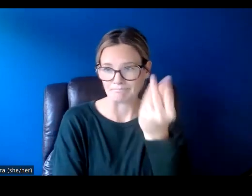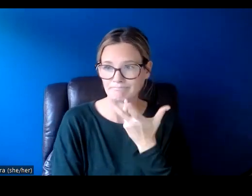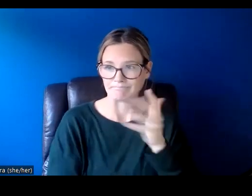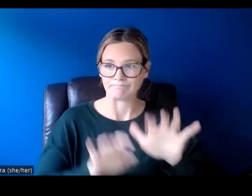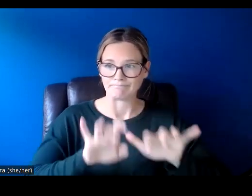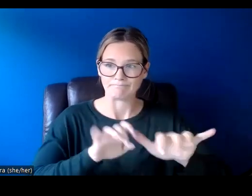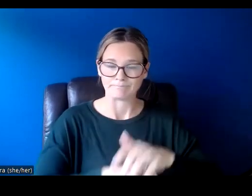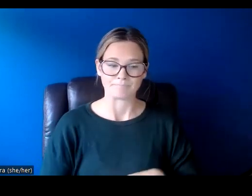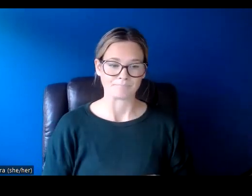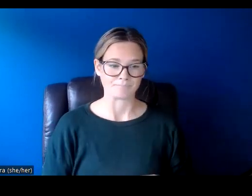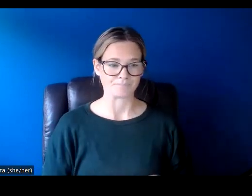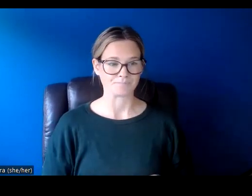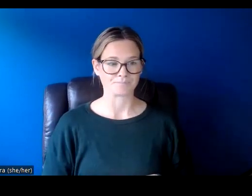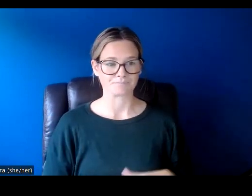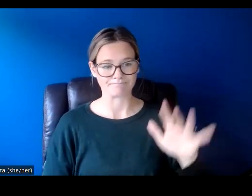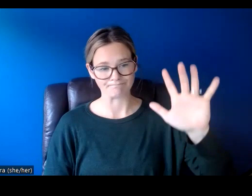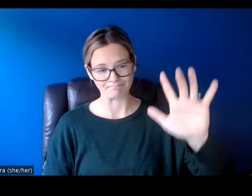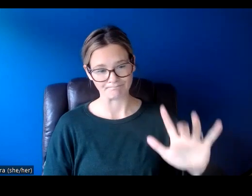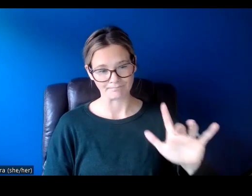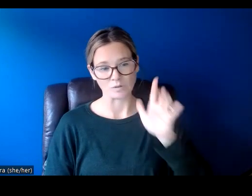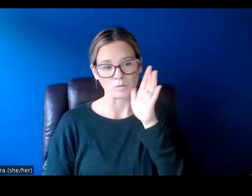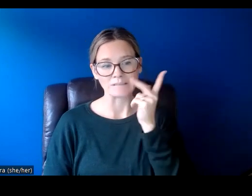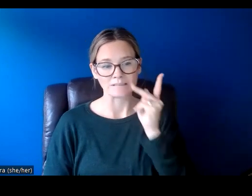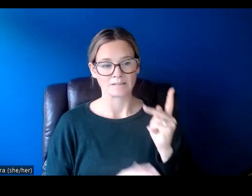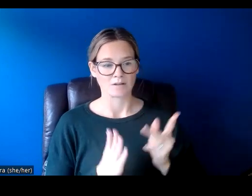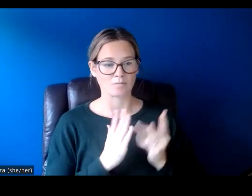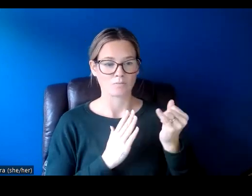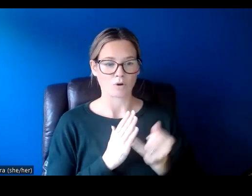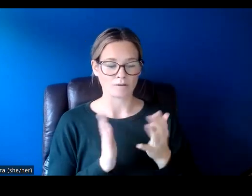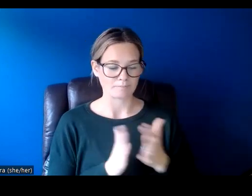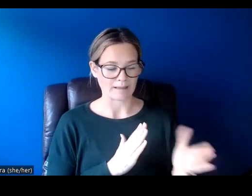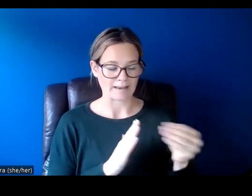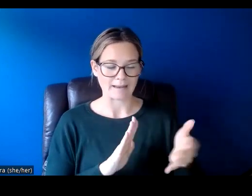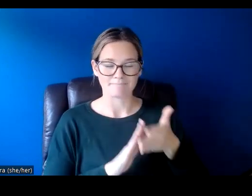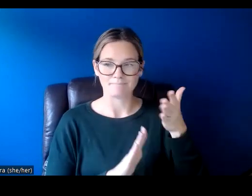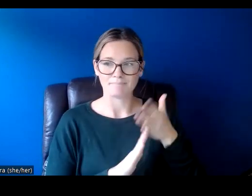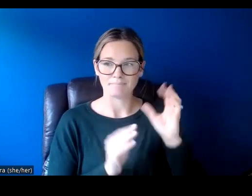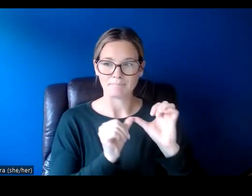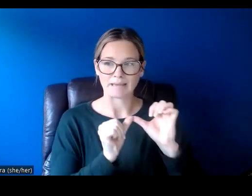Scroll down a little further and you will see the project plan and maintenance plan section.